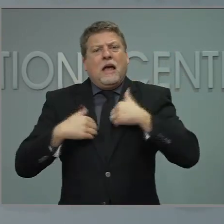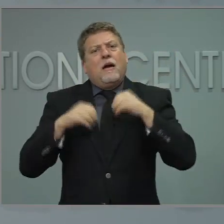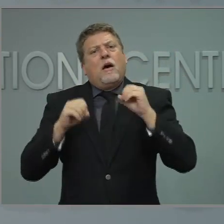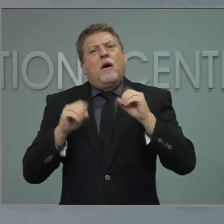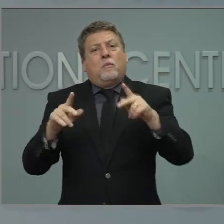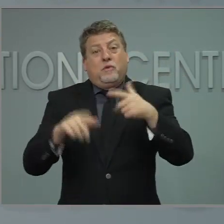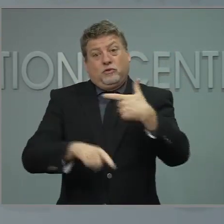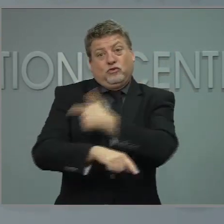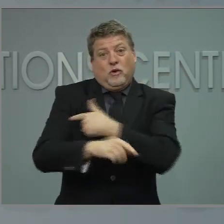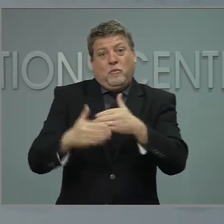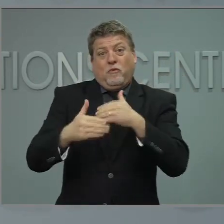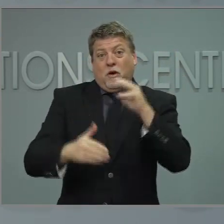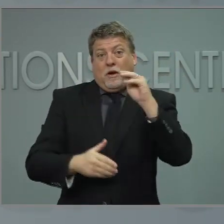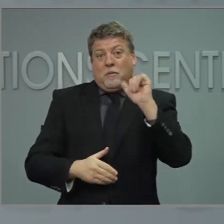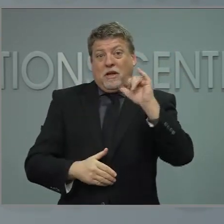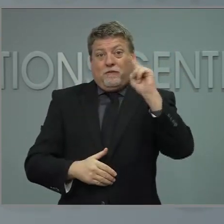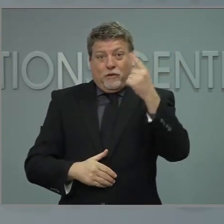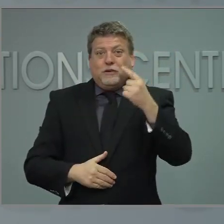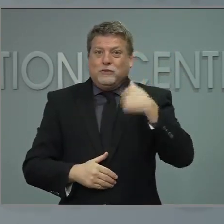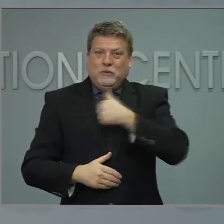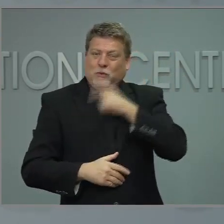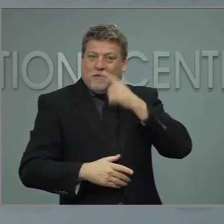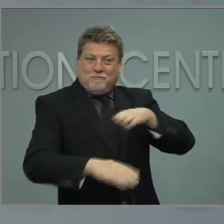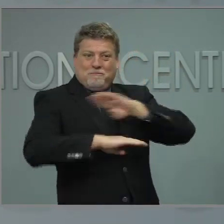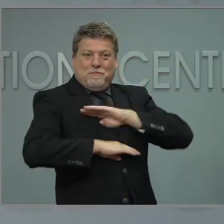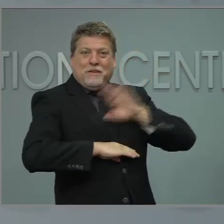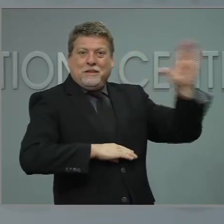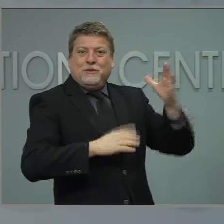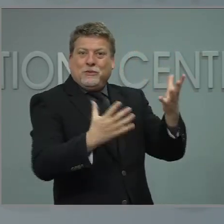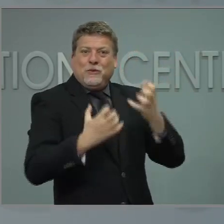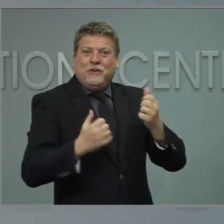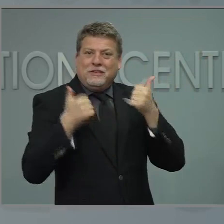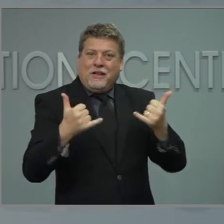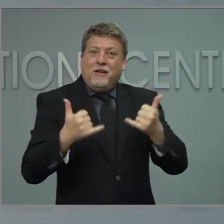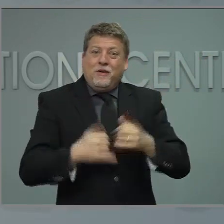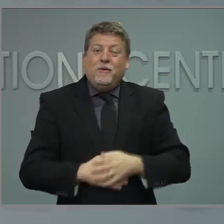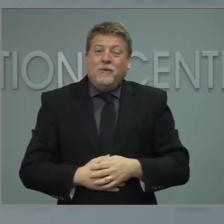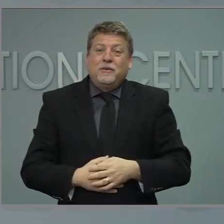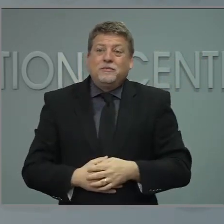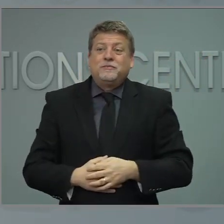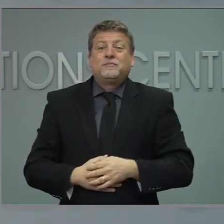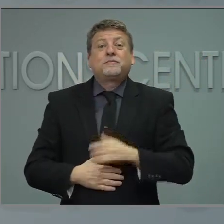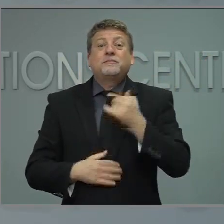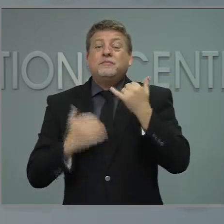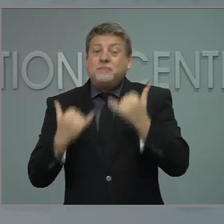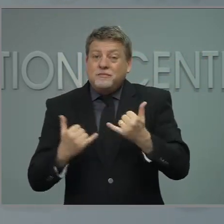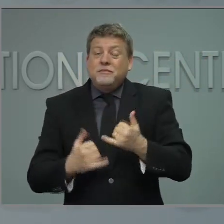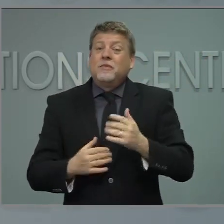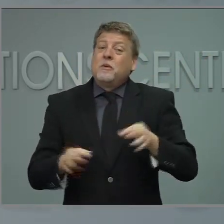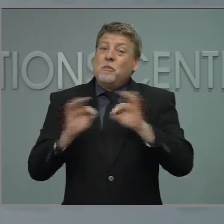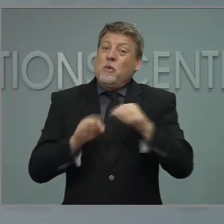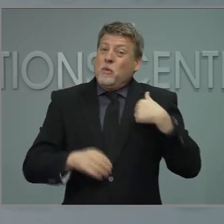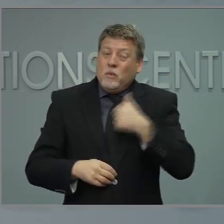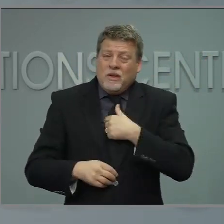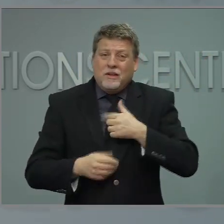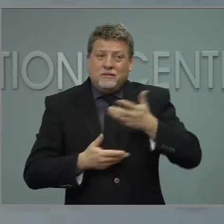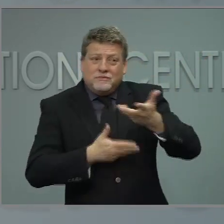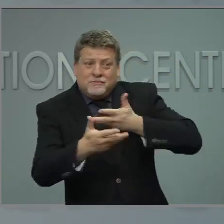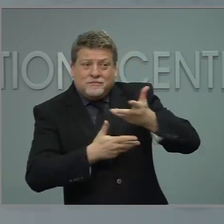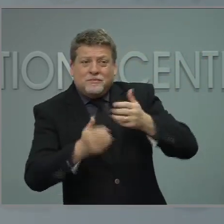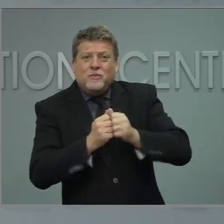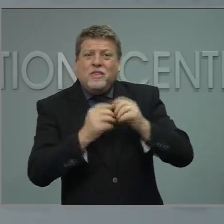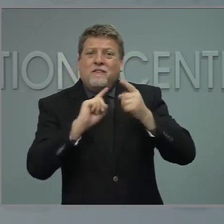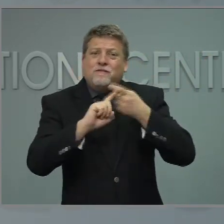get one. And when that happens, each of us is going to have to talk with our friends and family who are